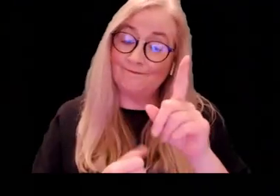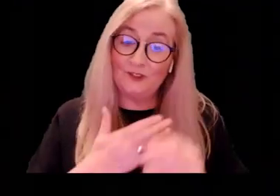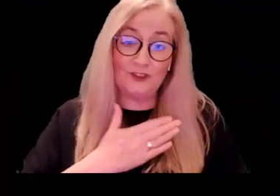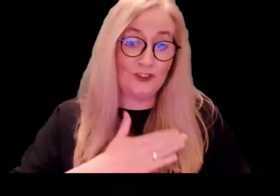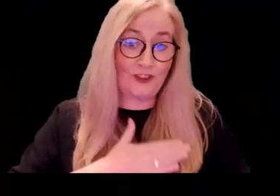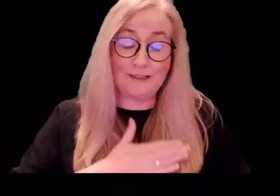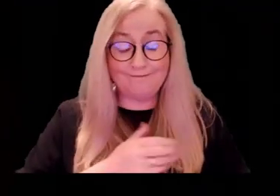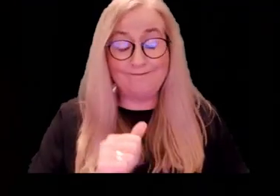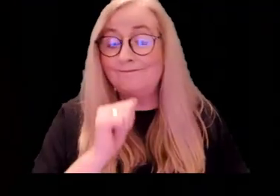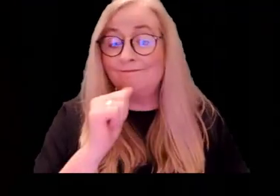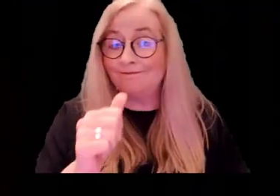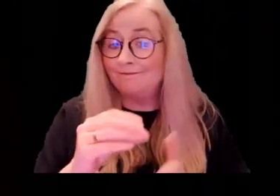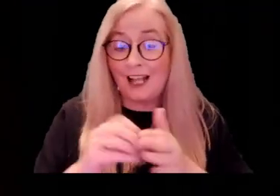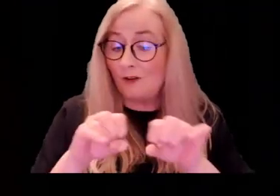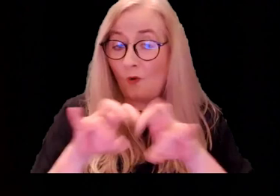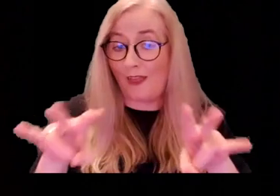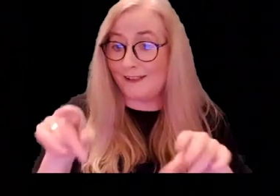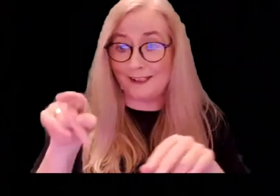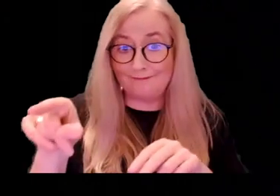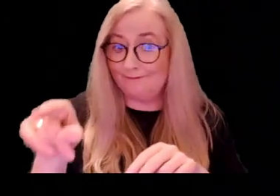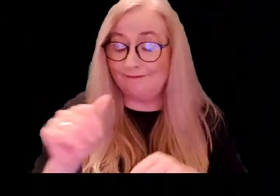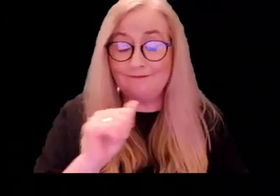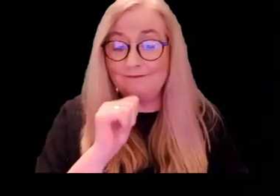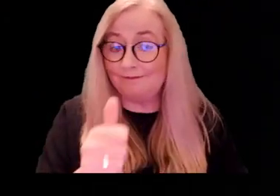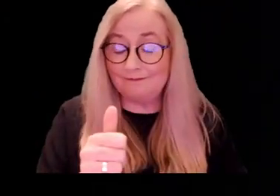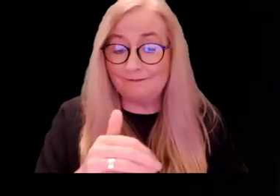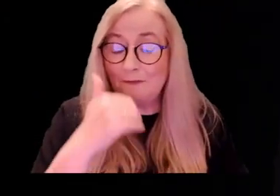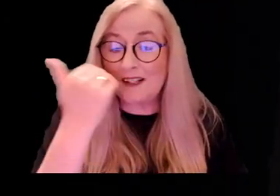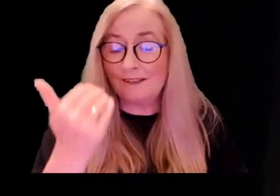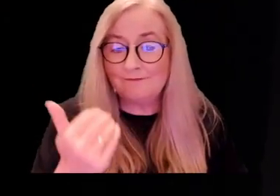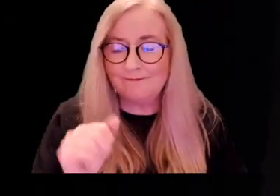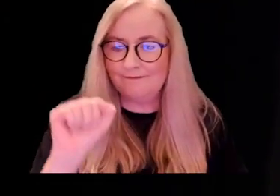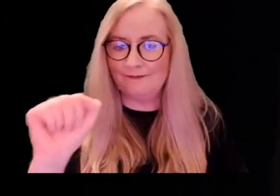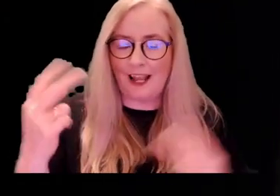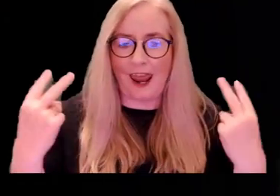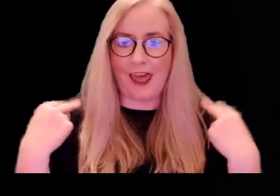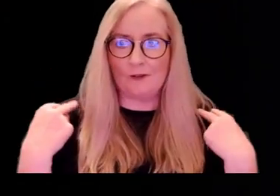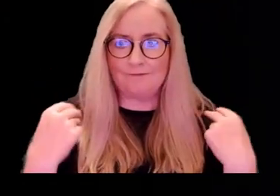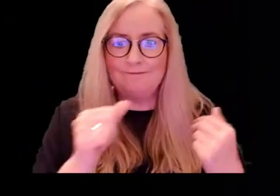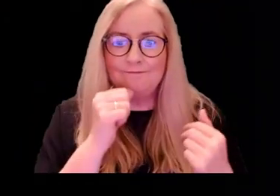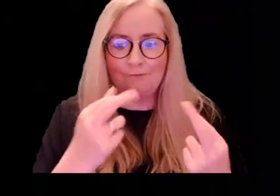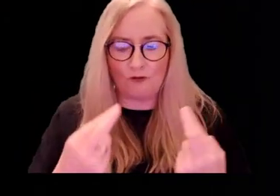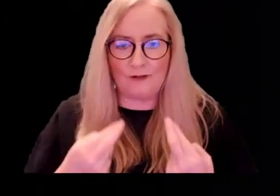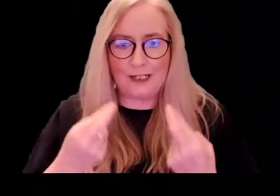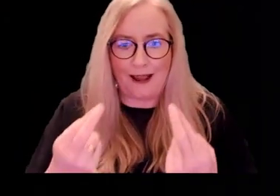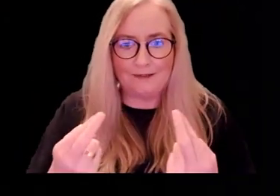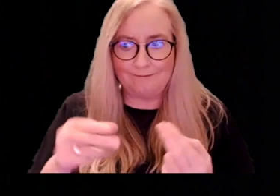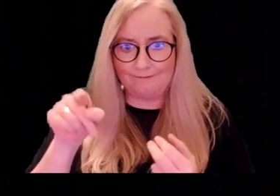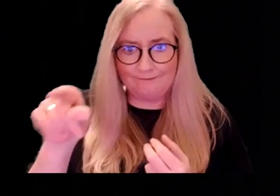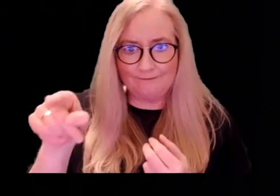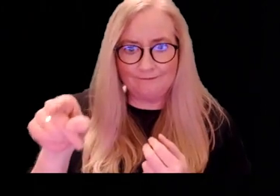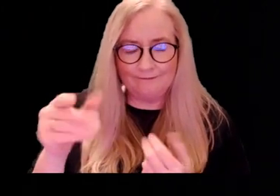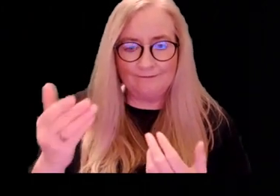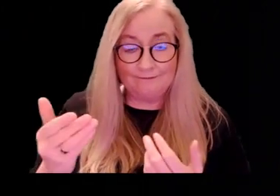Sorry, folks, there's not equality there because his language is not respected there.